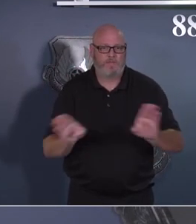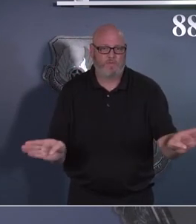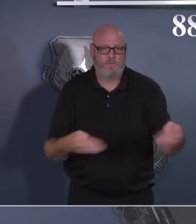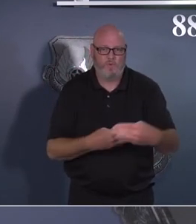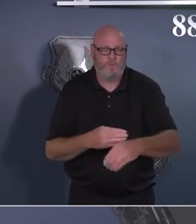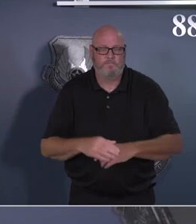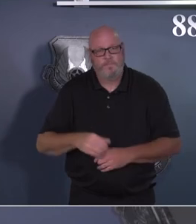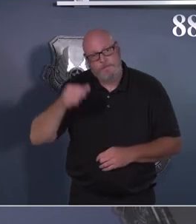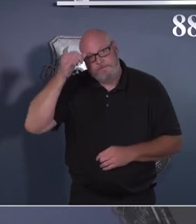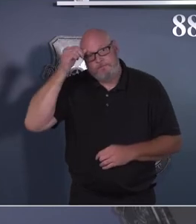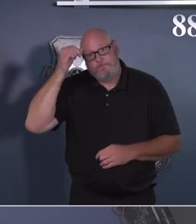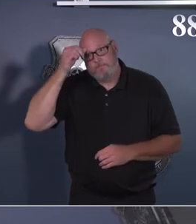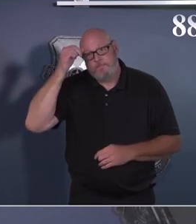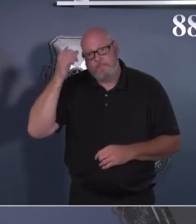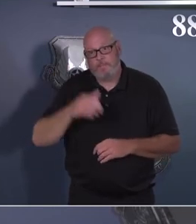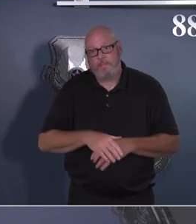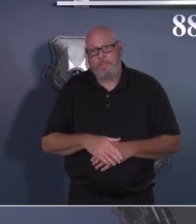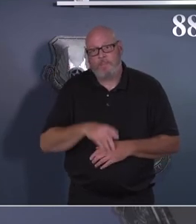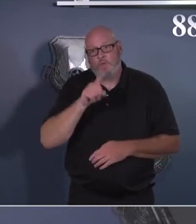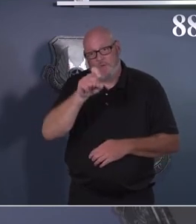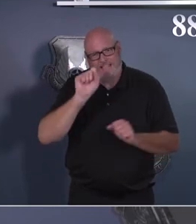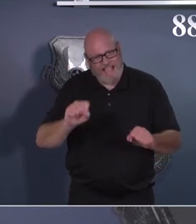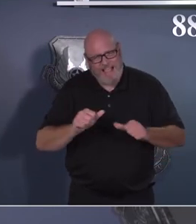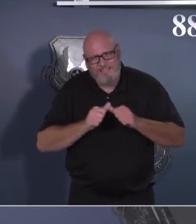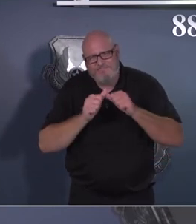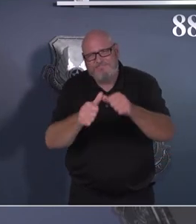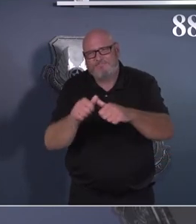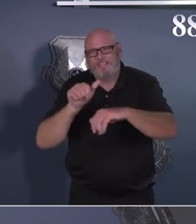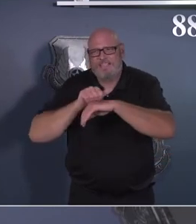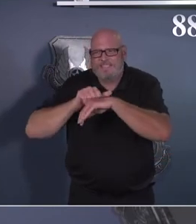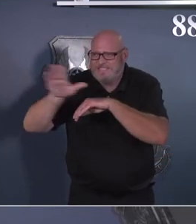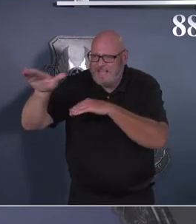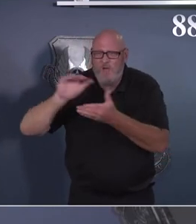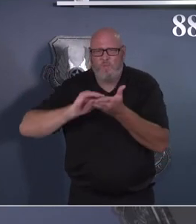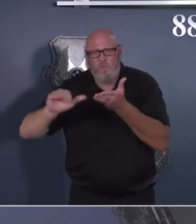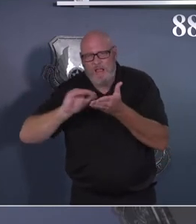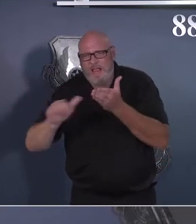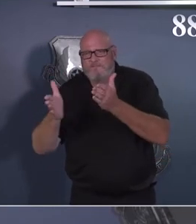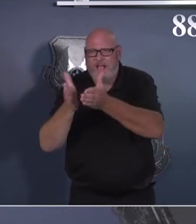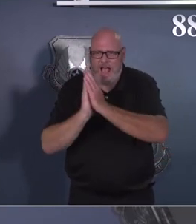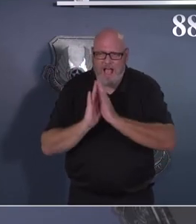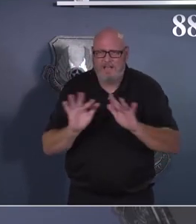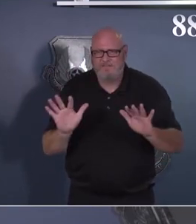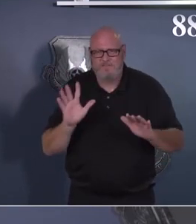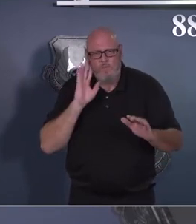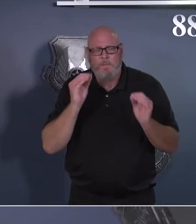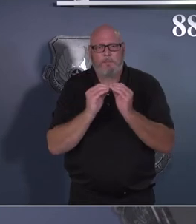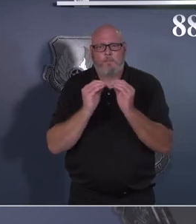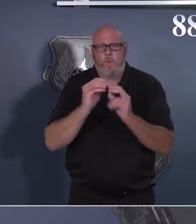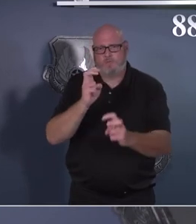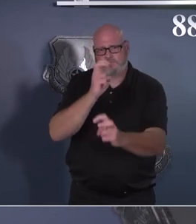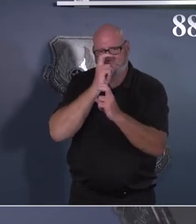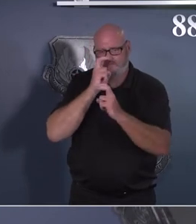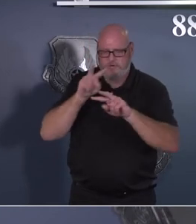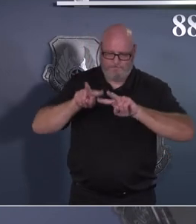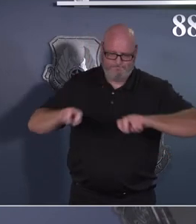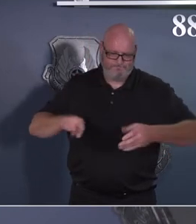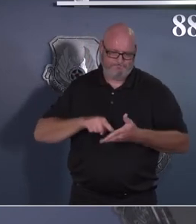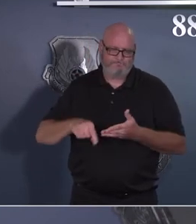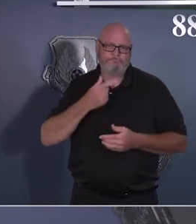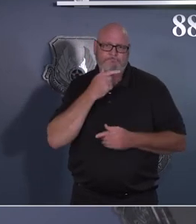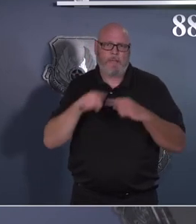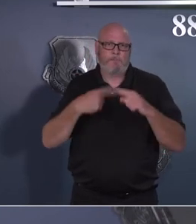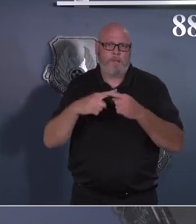look at those, but it's going to be a harder look right now because the transmission rate is pretty rapid with this Delta variant.